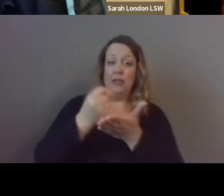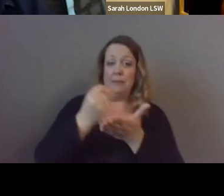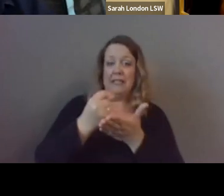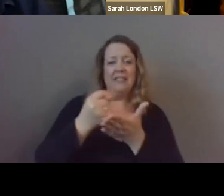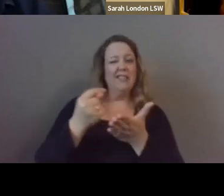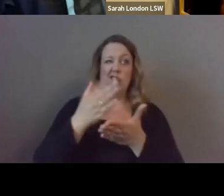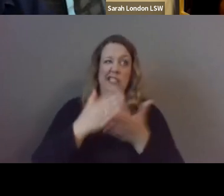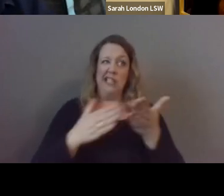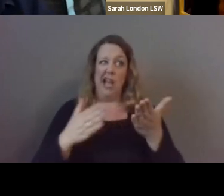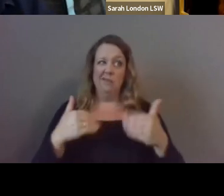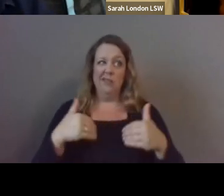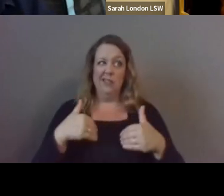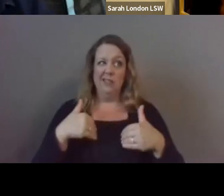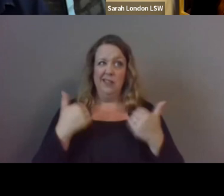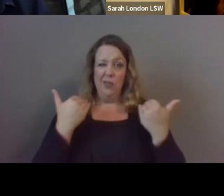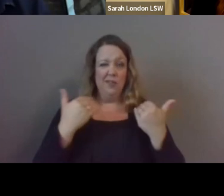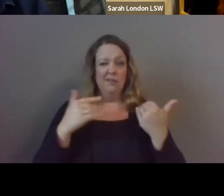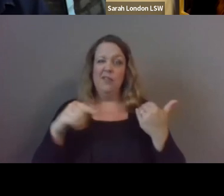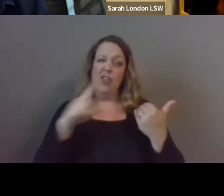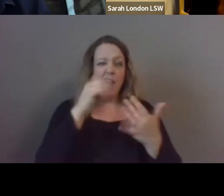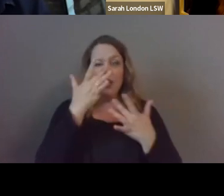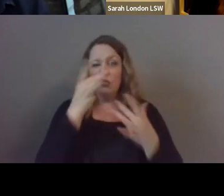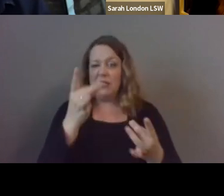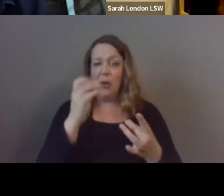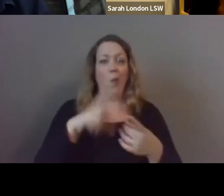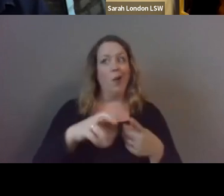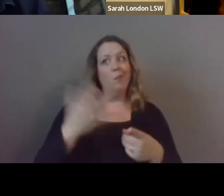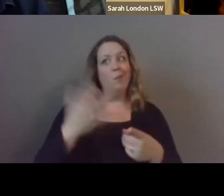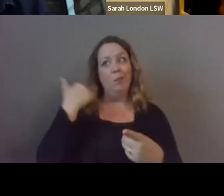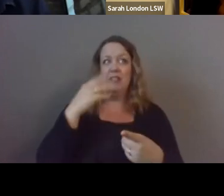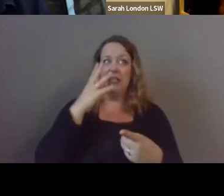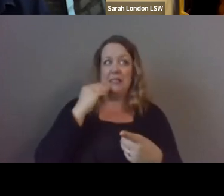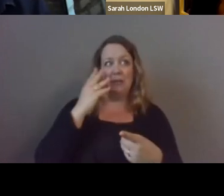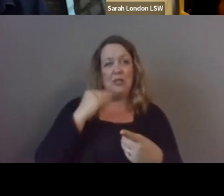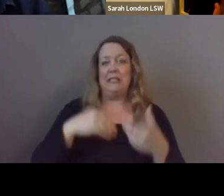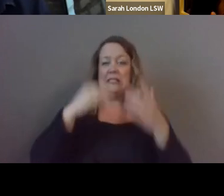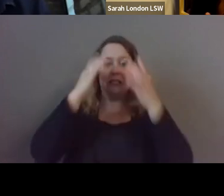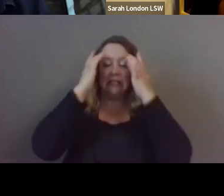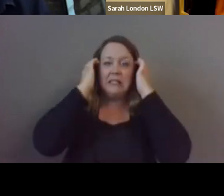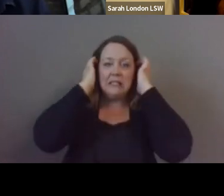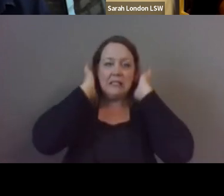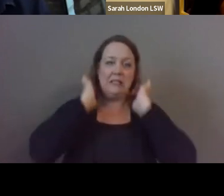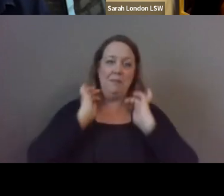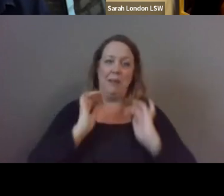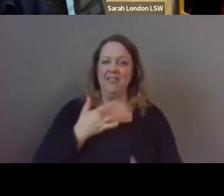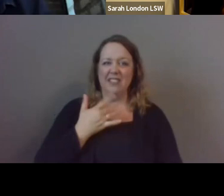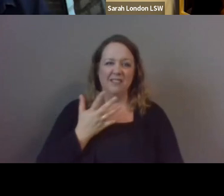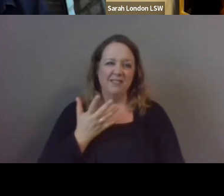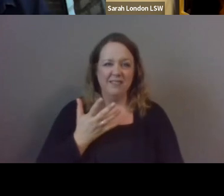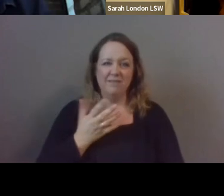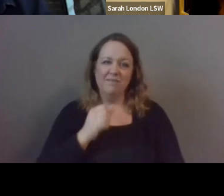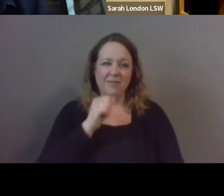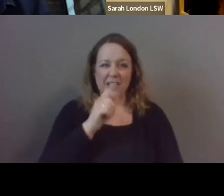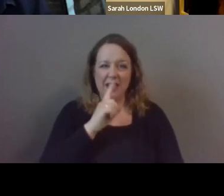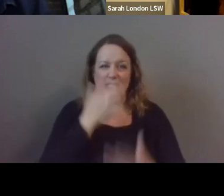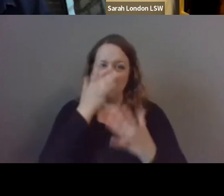youth that's not necessarily their interest or maybe they've had previous experiences that um may lead them to not want to choose that type